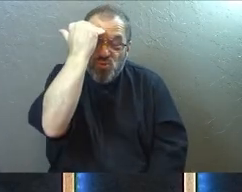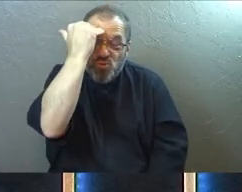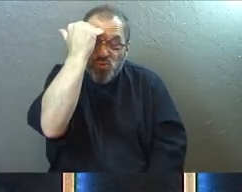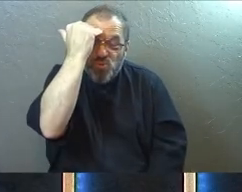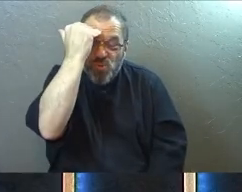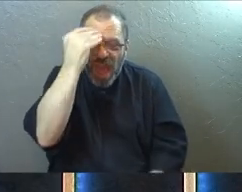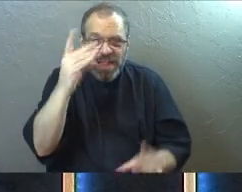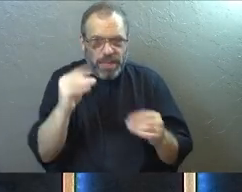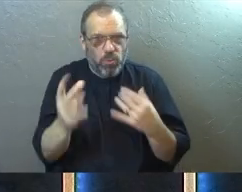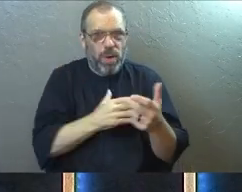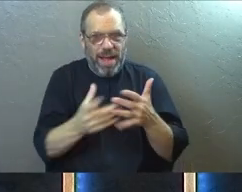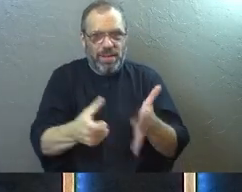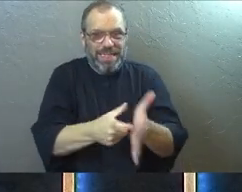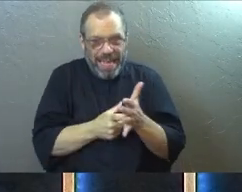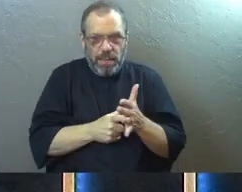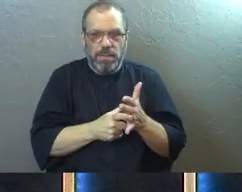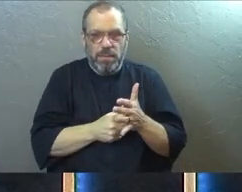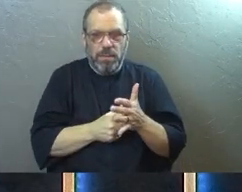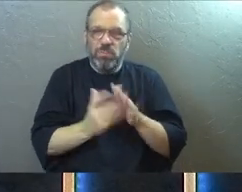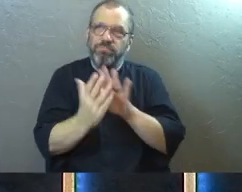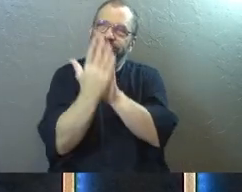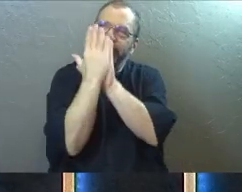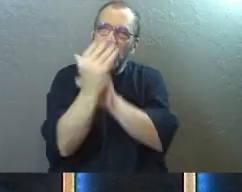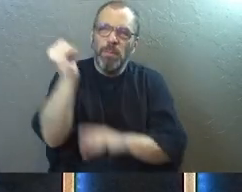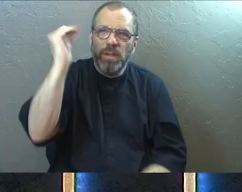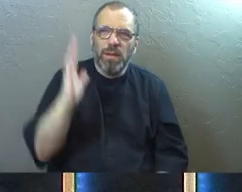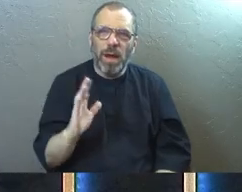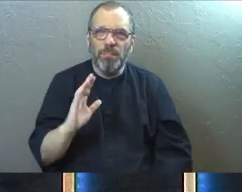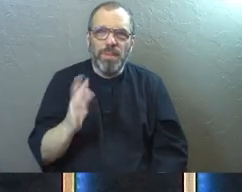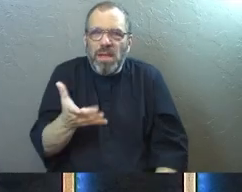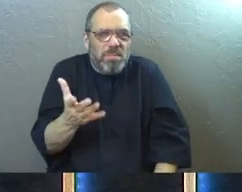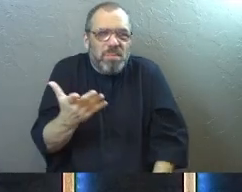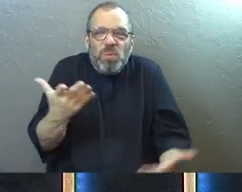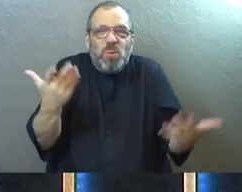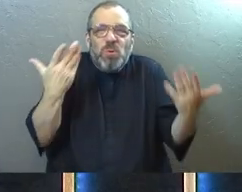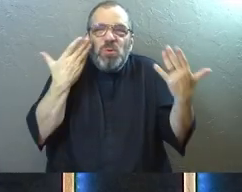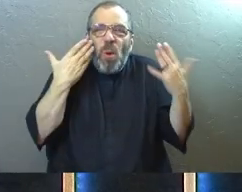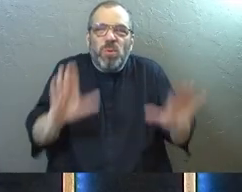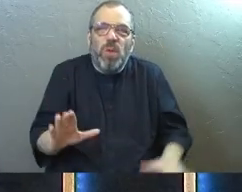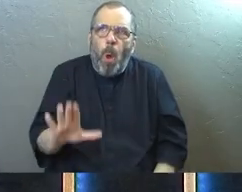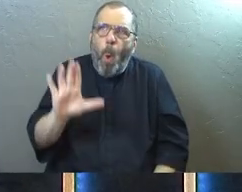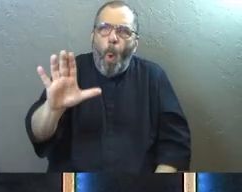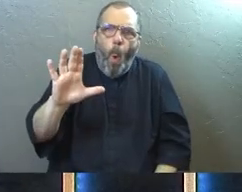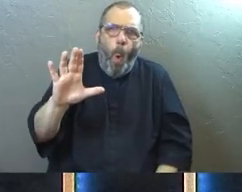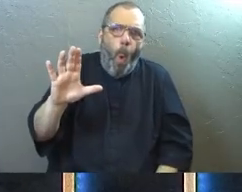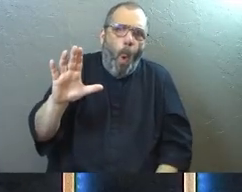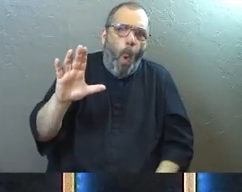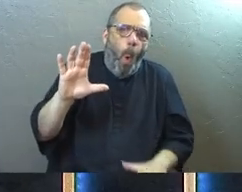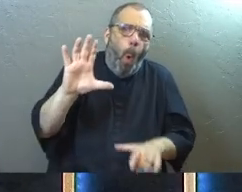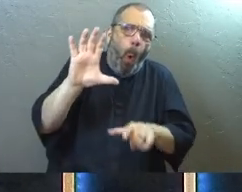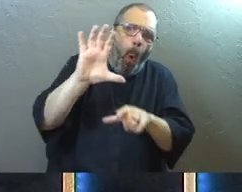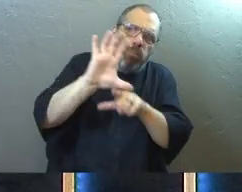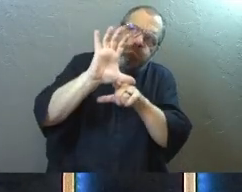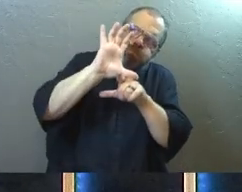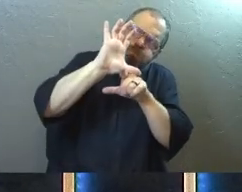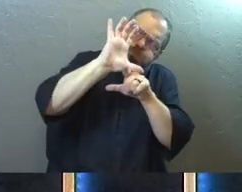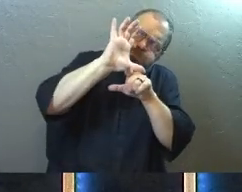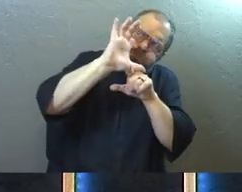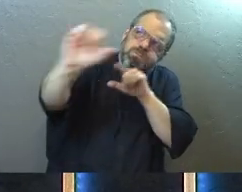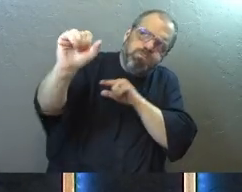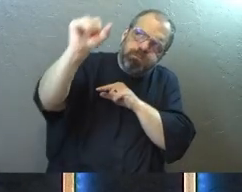do whatever it takes to make time to be with him. That we have no idea of the staggering immensity of God's love.